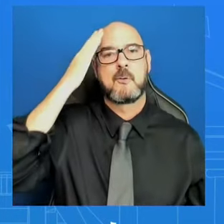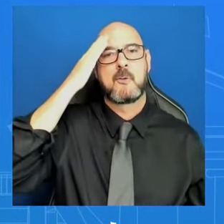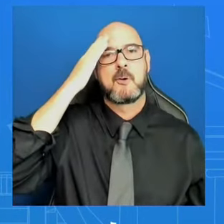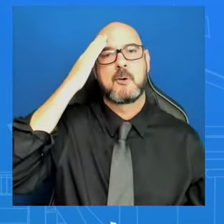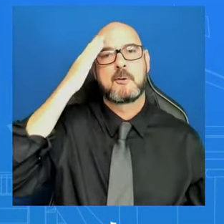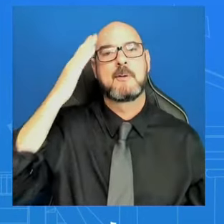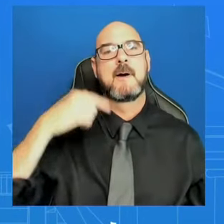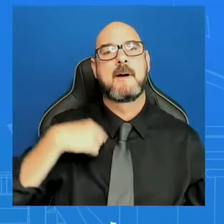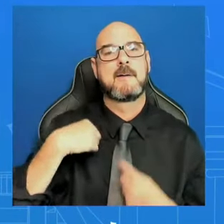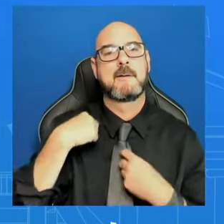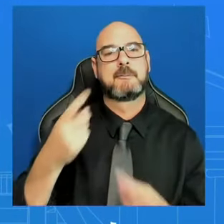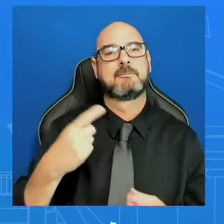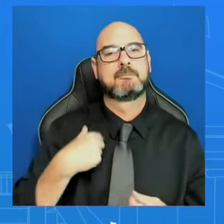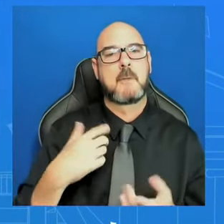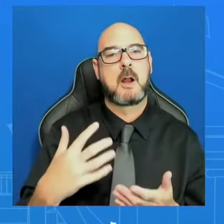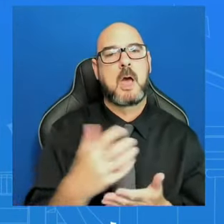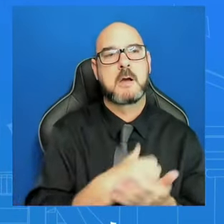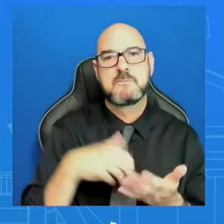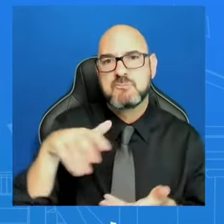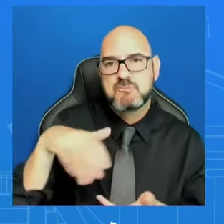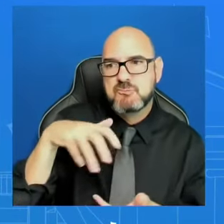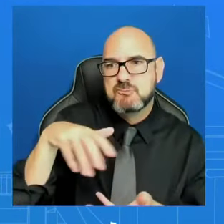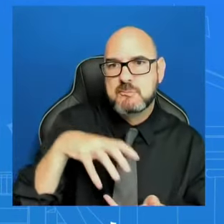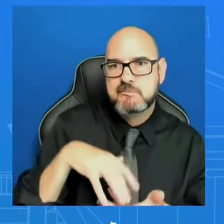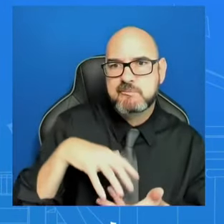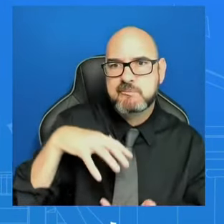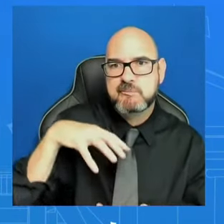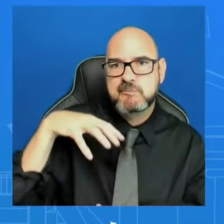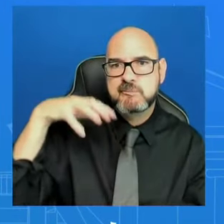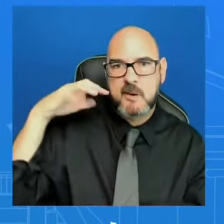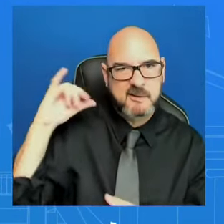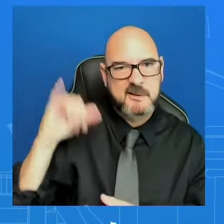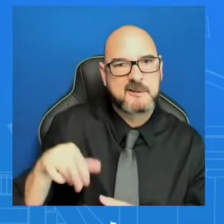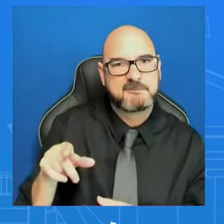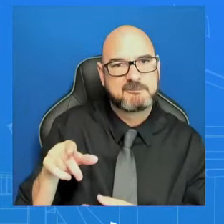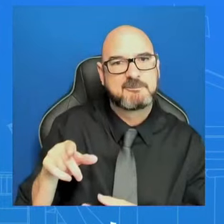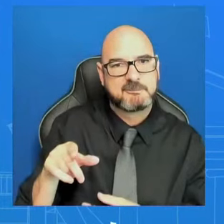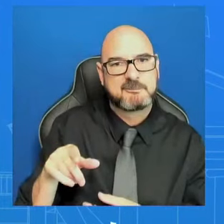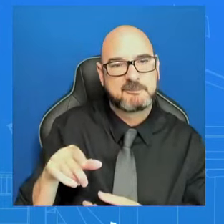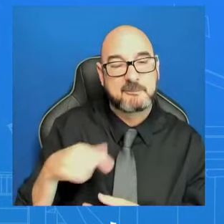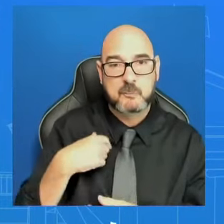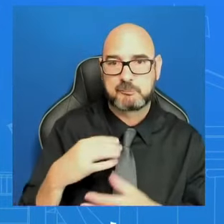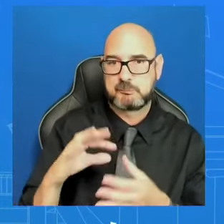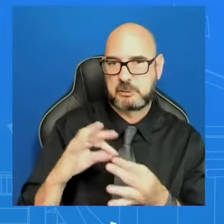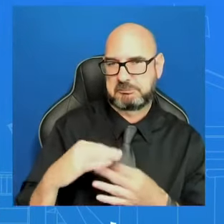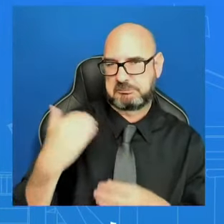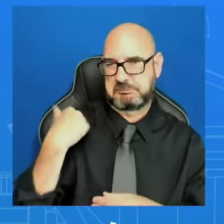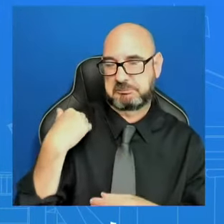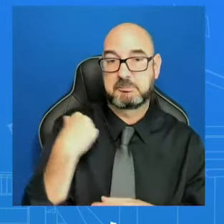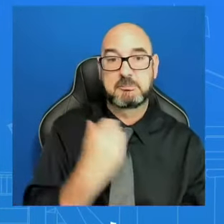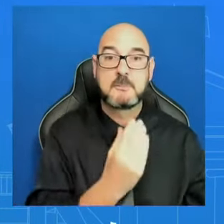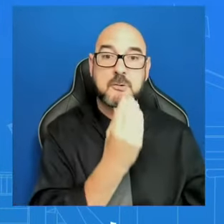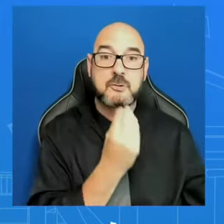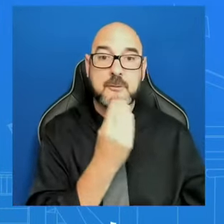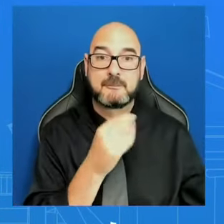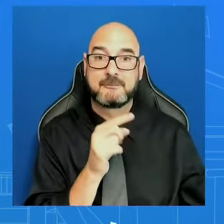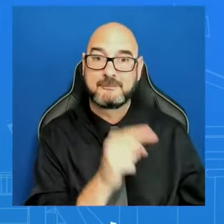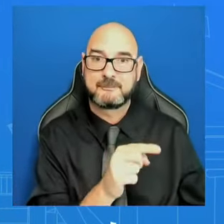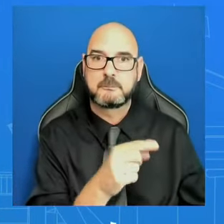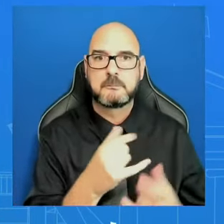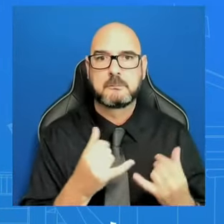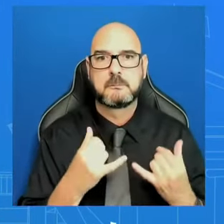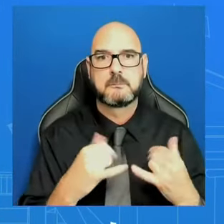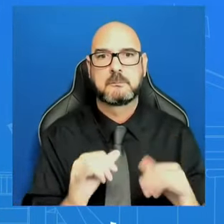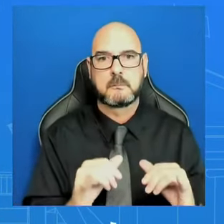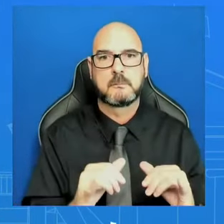tried to mention in the last answer, that Israel still has a lot of threats it faces.